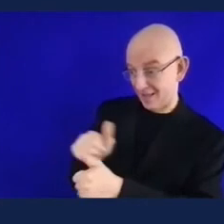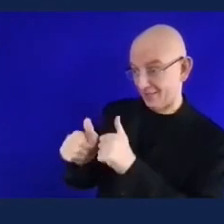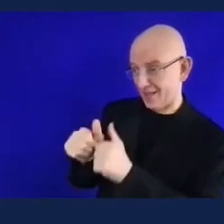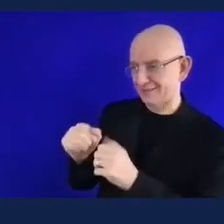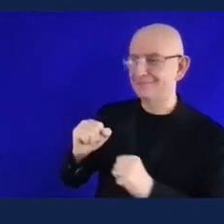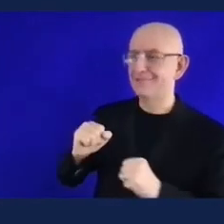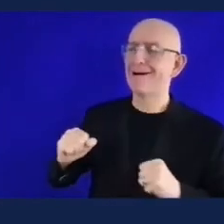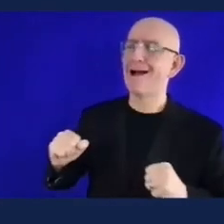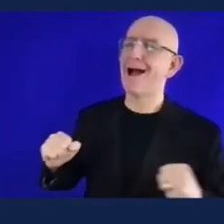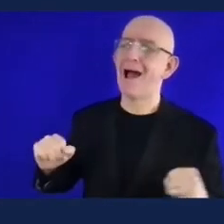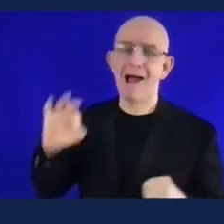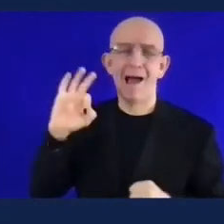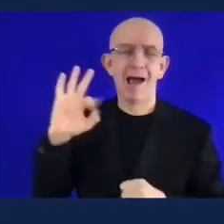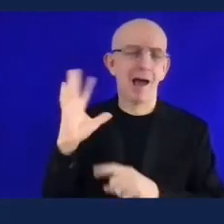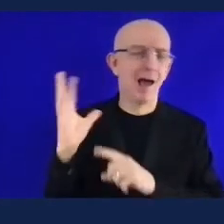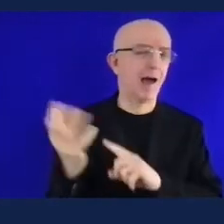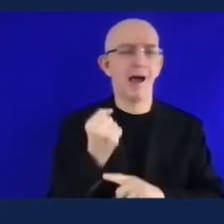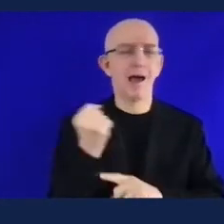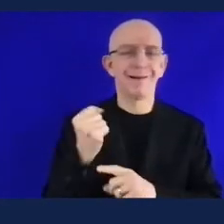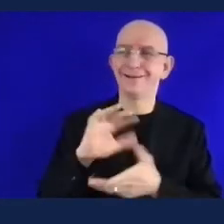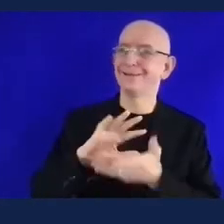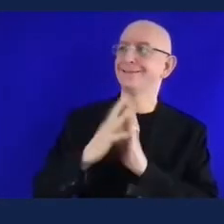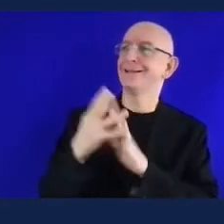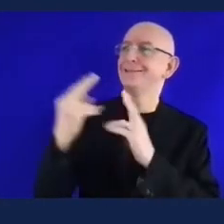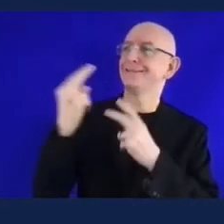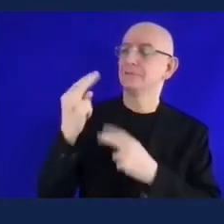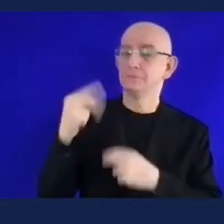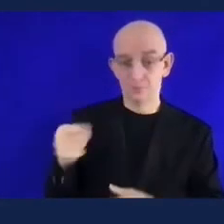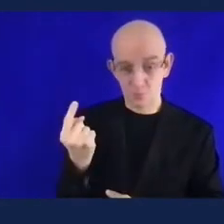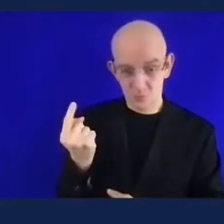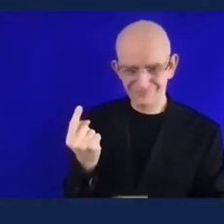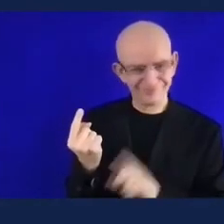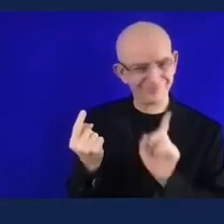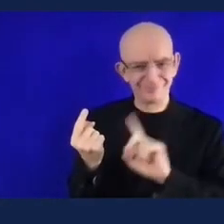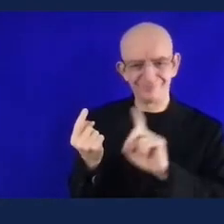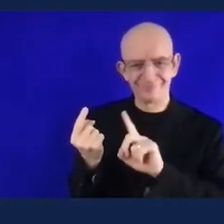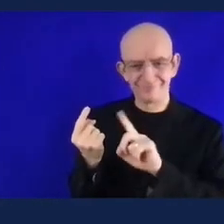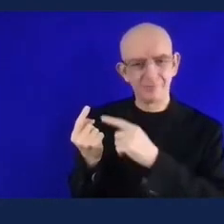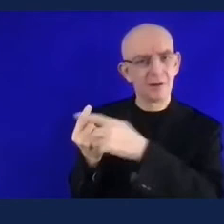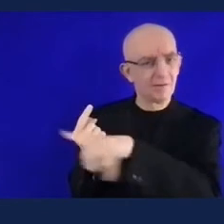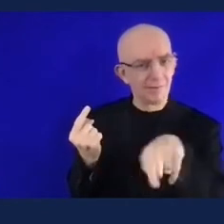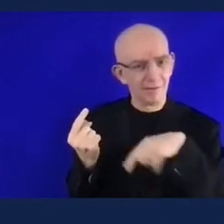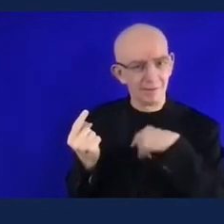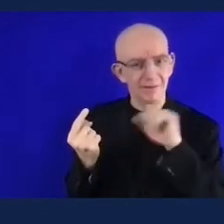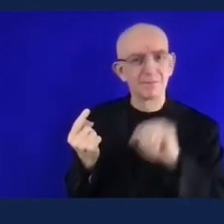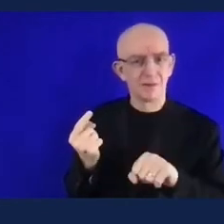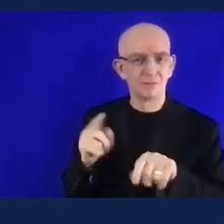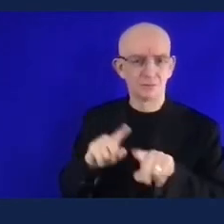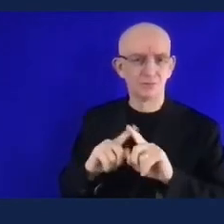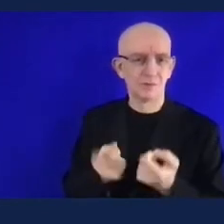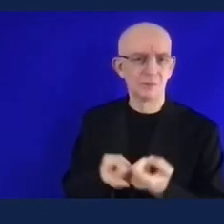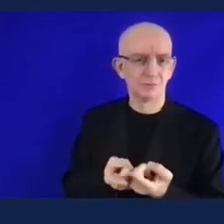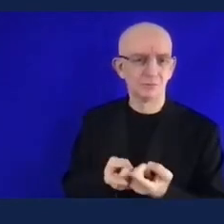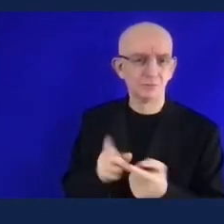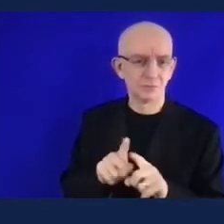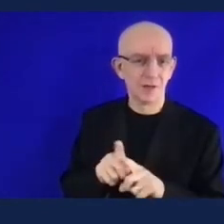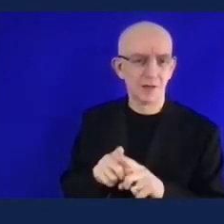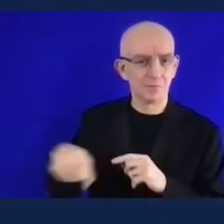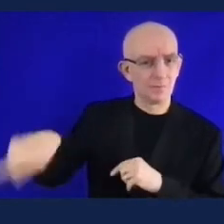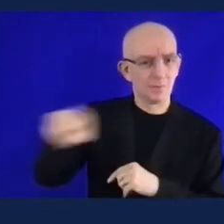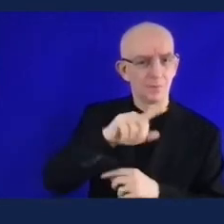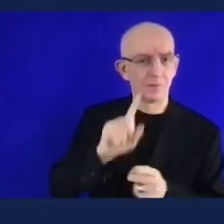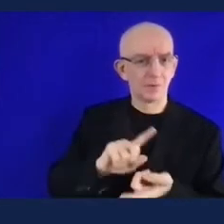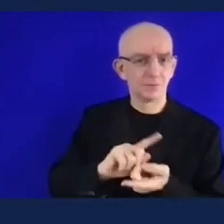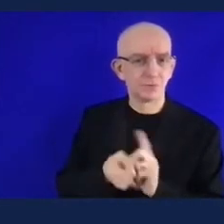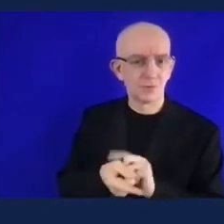joy of collaboration is by working together our voice is amplified and we can really really push but we've got to i think what